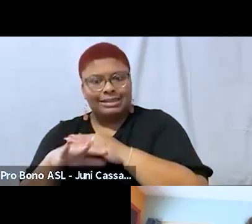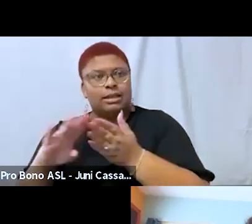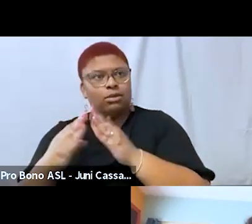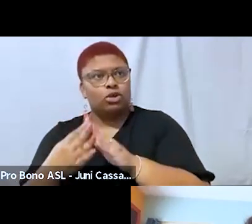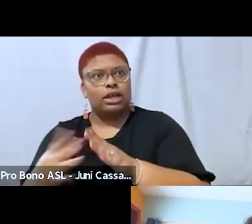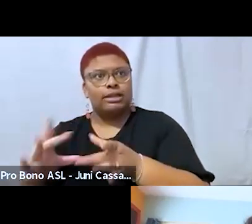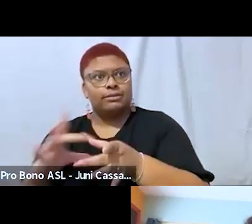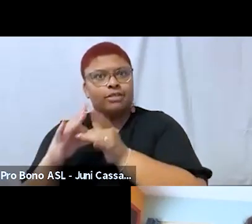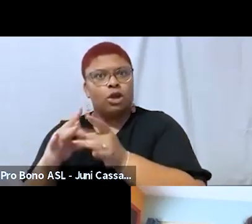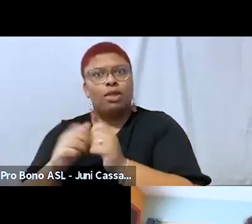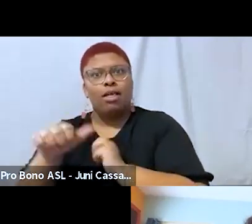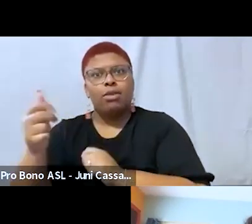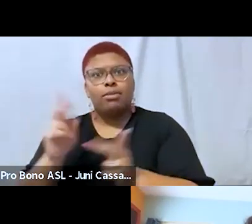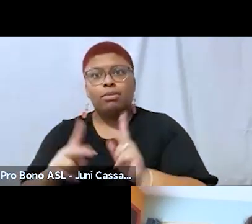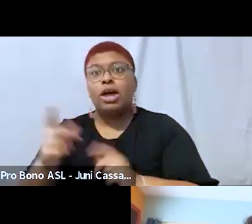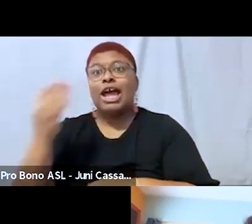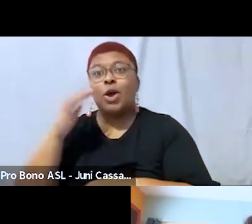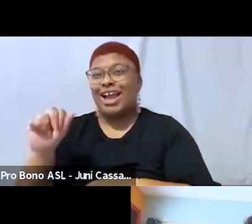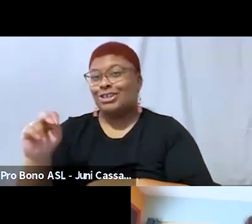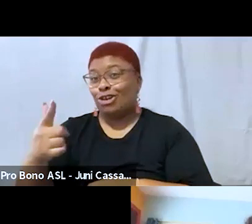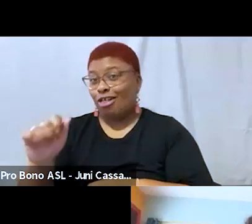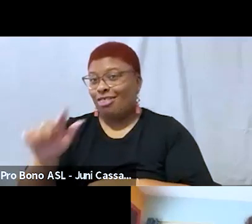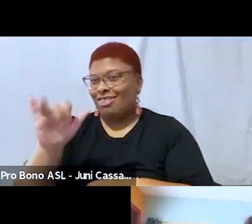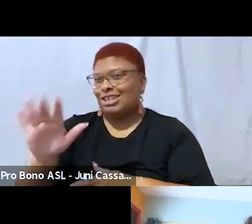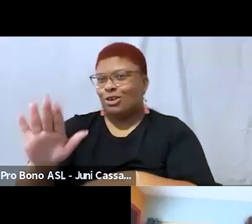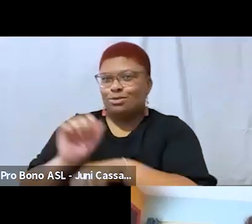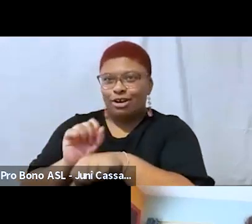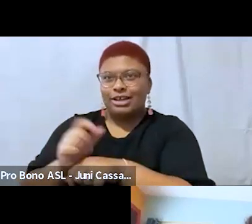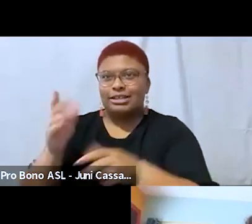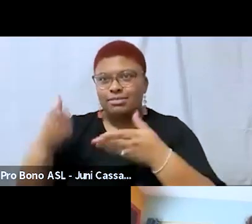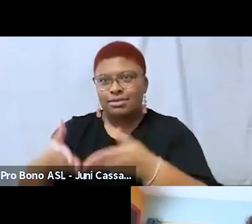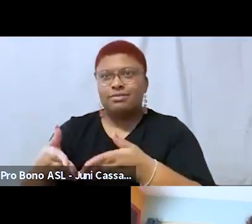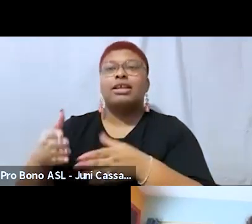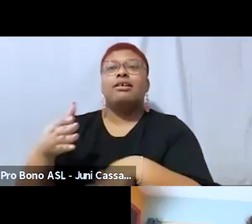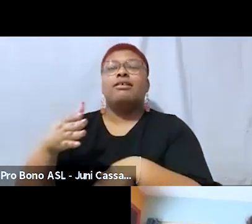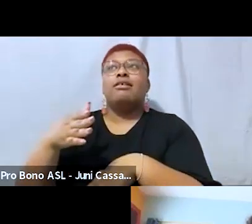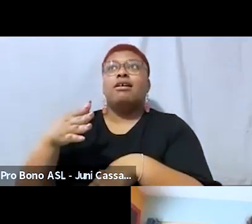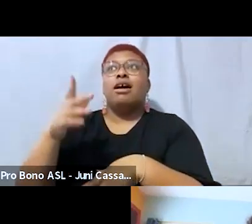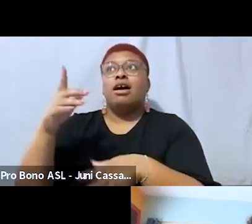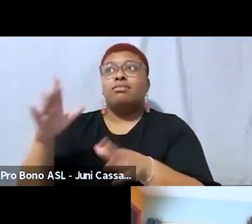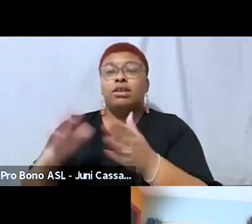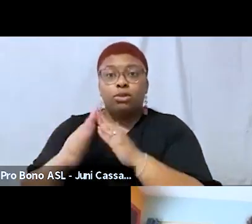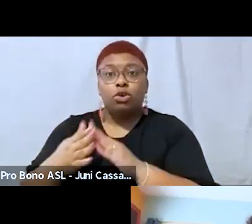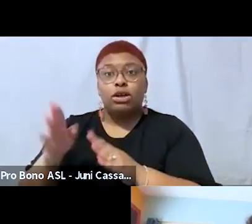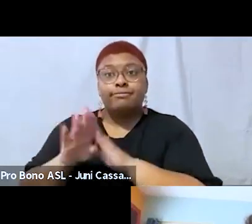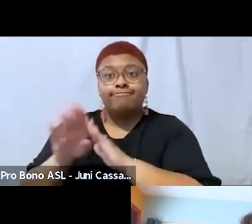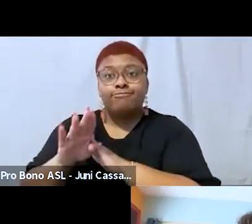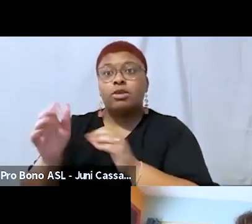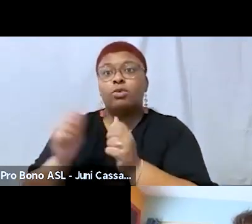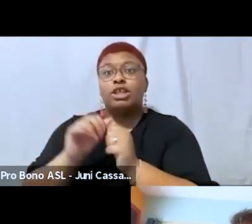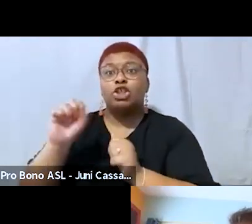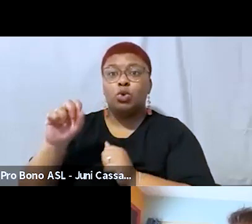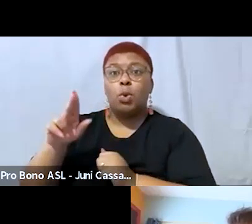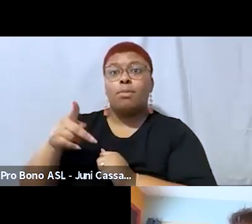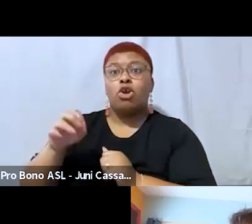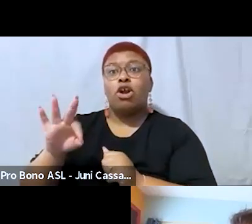part of what your work is about is about building community that is specifically focused on super fat infinite fat folks with like as you said in your